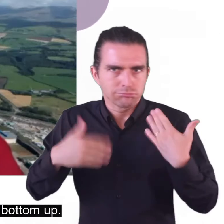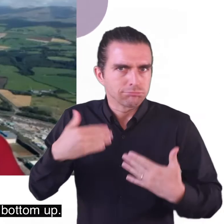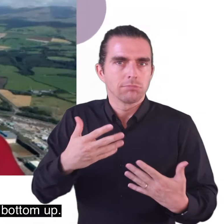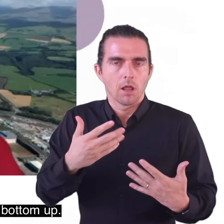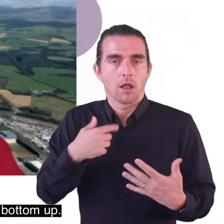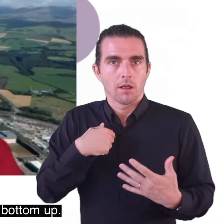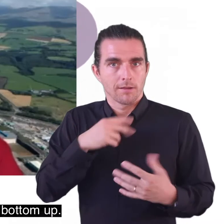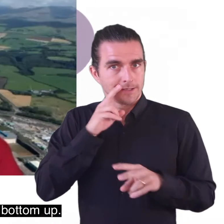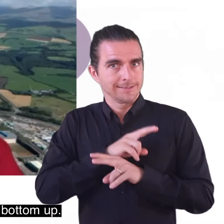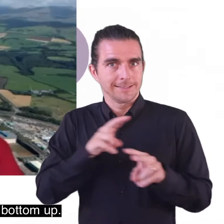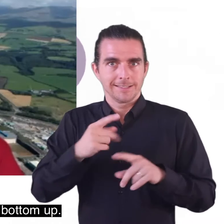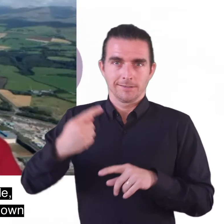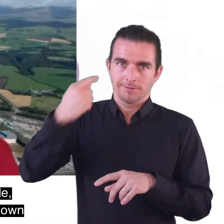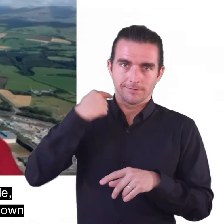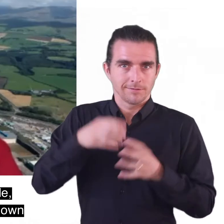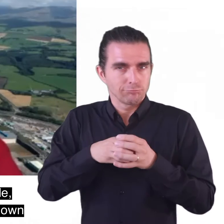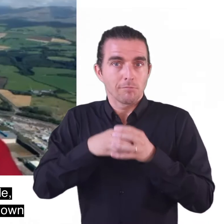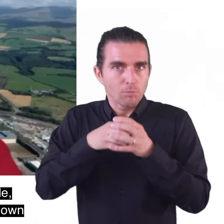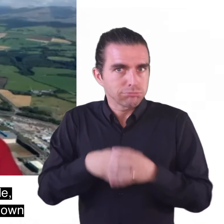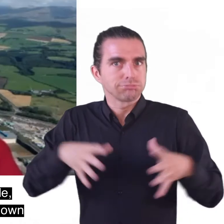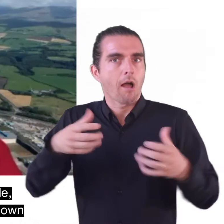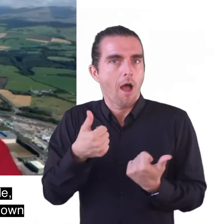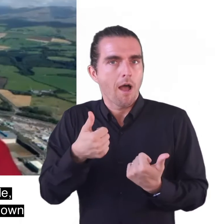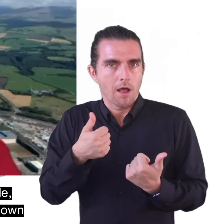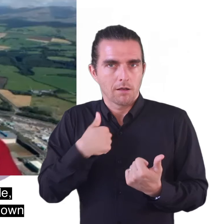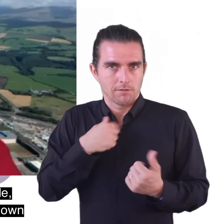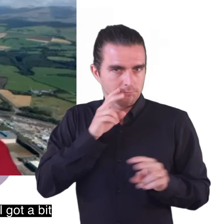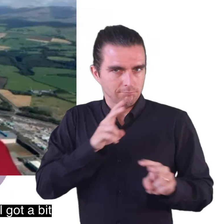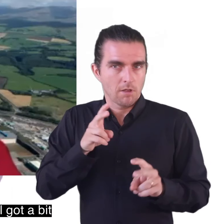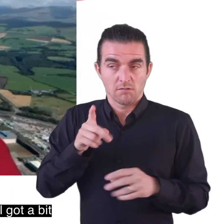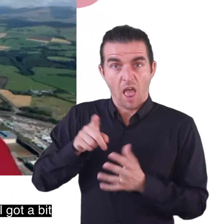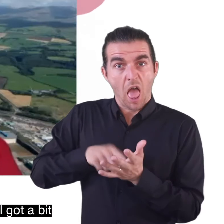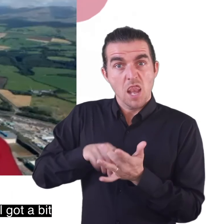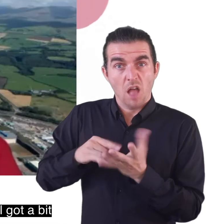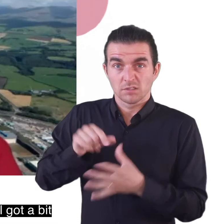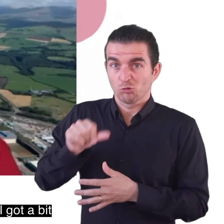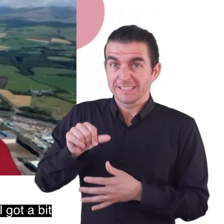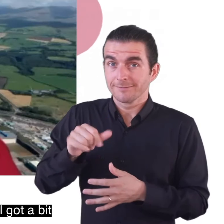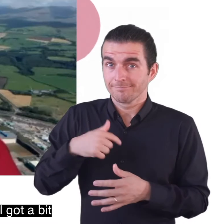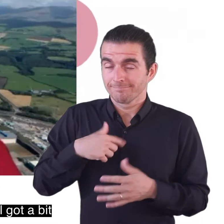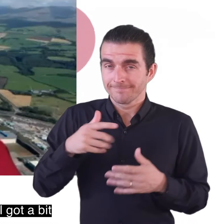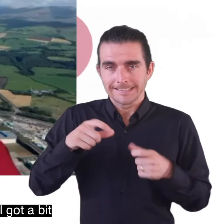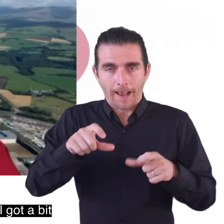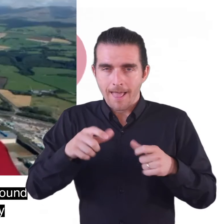now and i've got to see it from the bottom up and then with this role seeing it from the top down and and like lisa said we've still got a bit of a